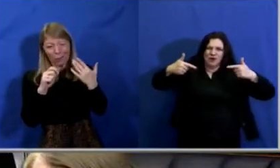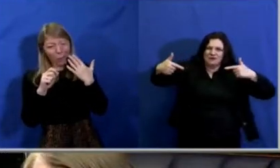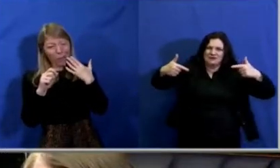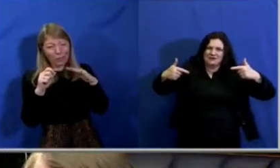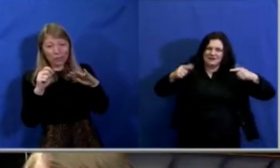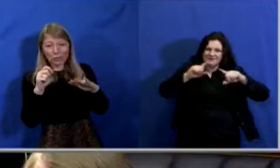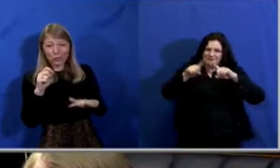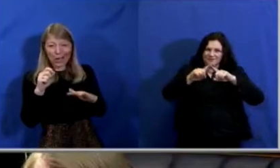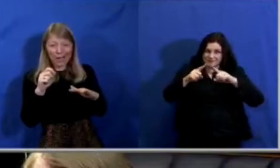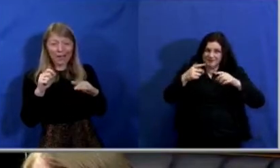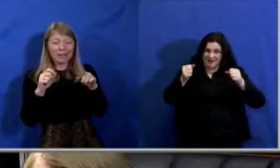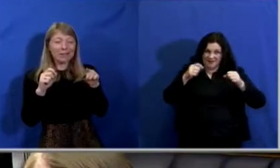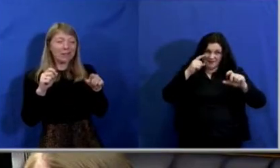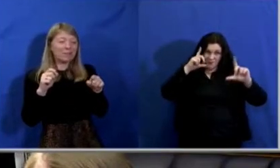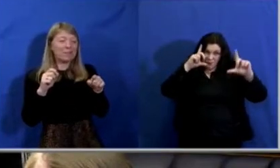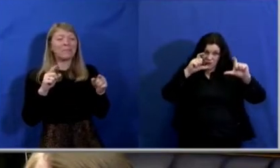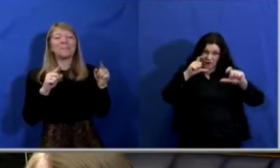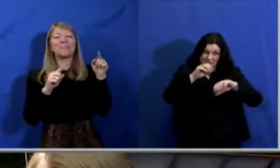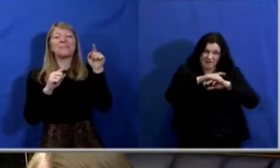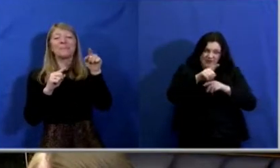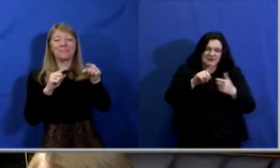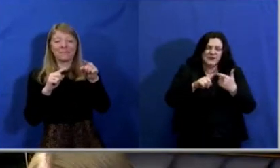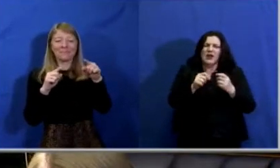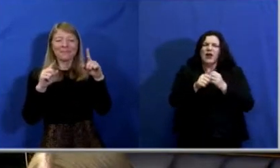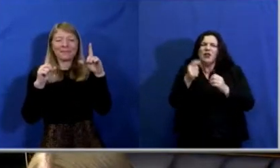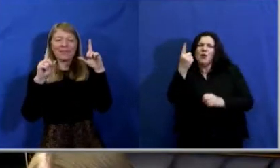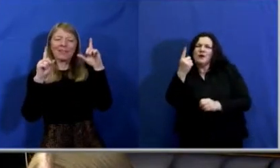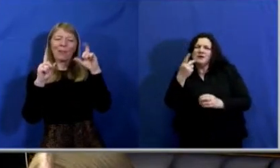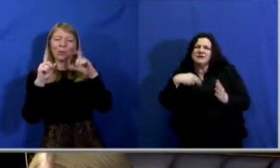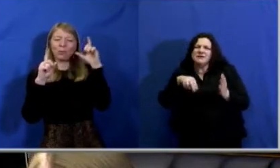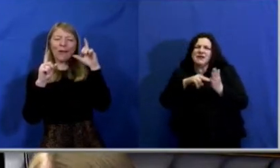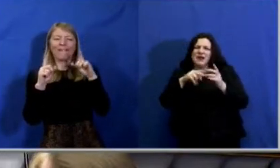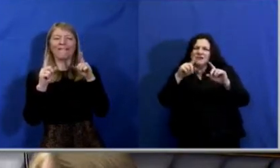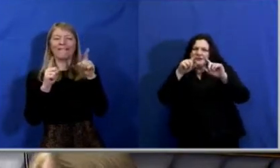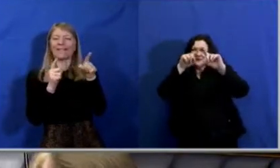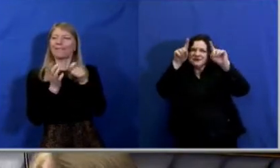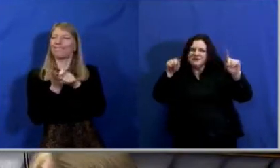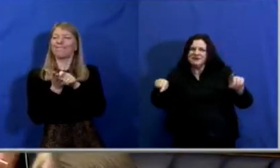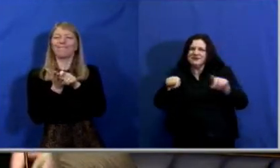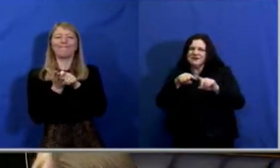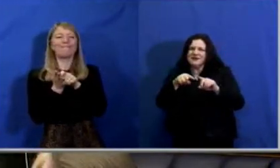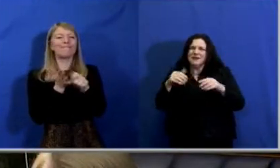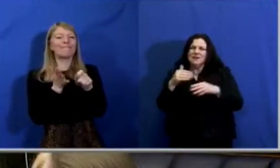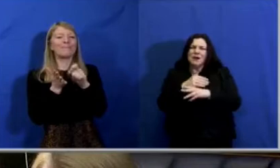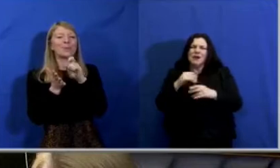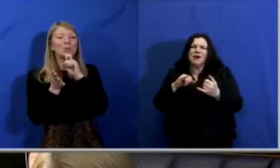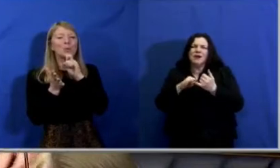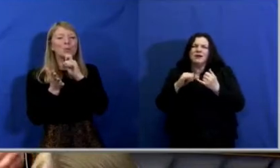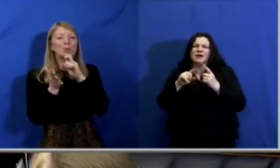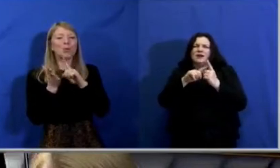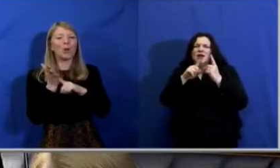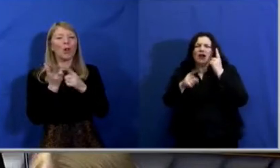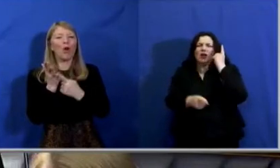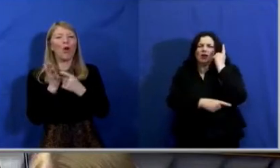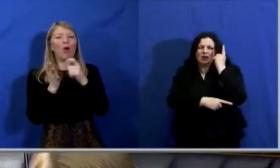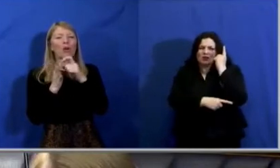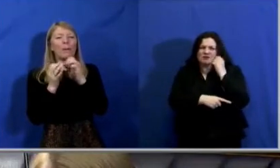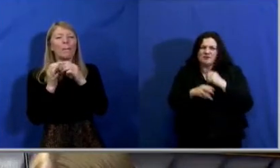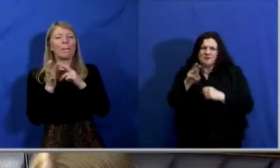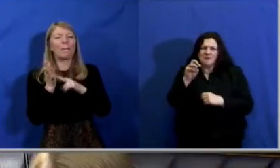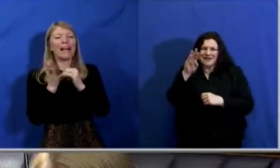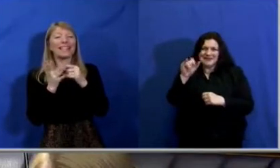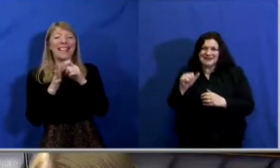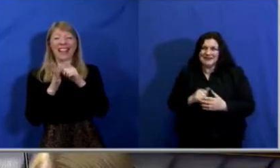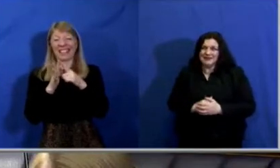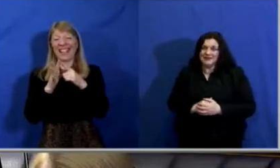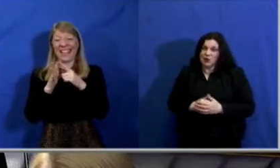There's another one which is signed, and he had great joy in it being signed by the late Lord Bansai, Dr. Paisley, a very, very young